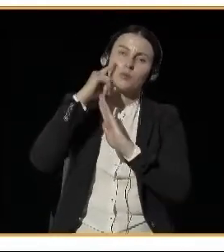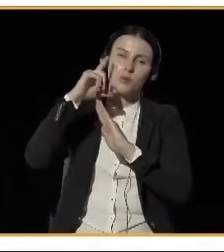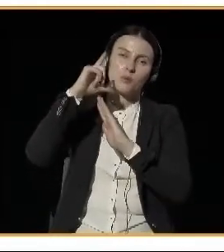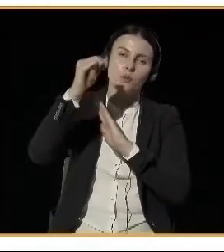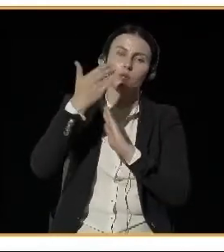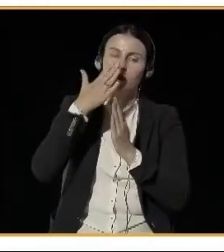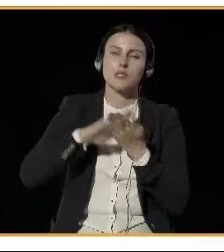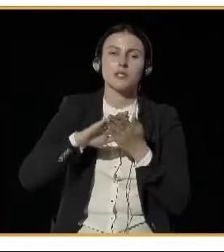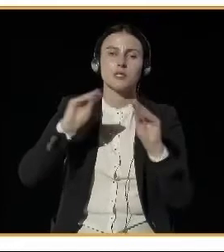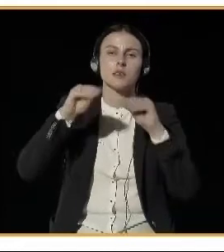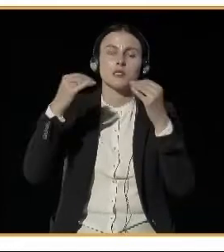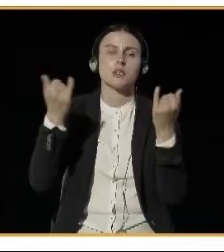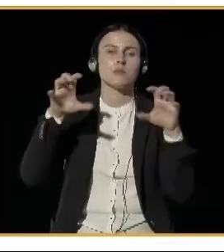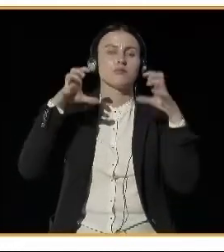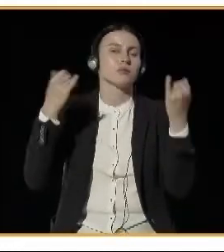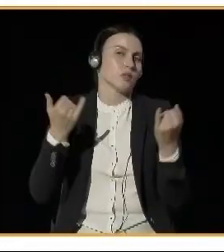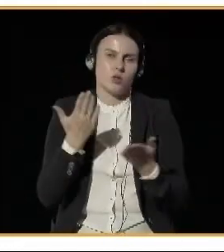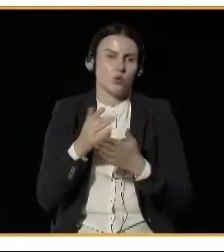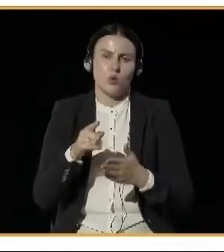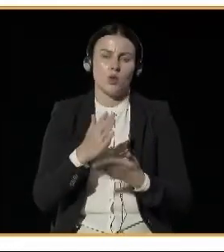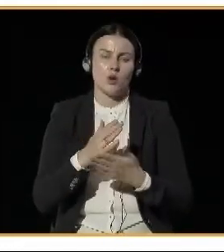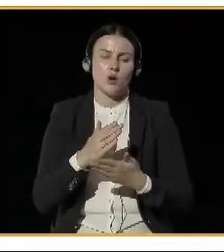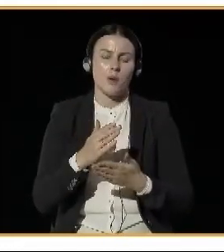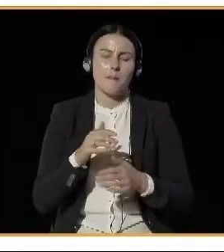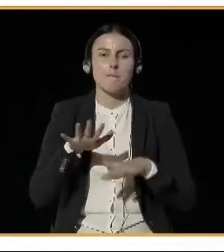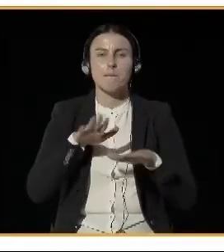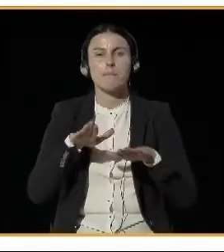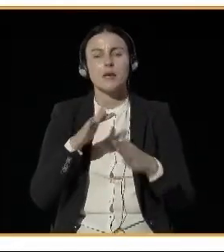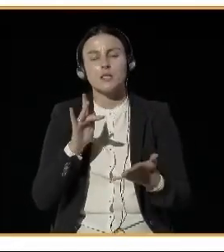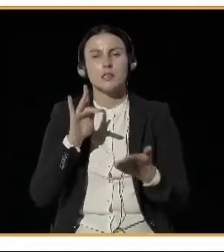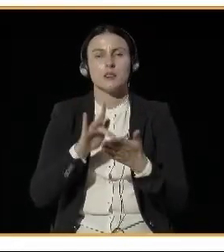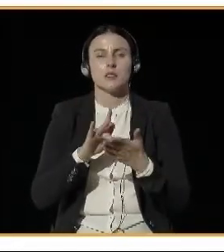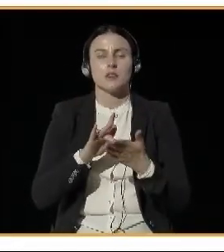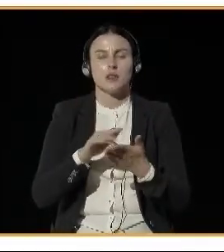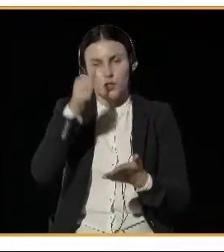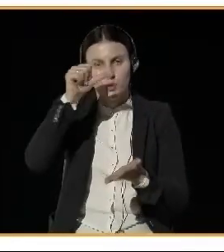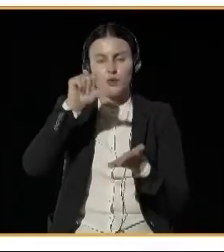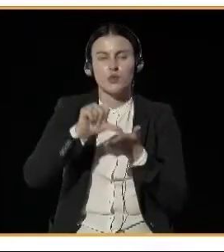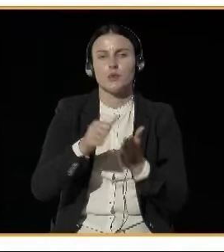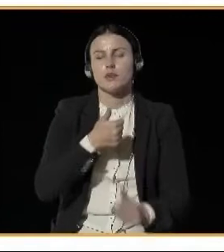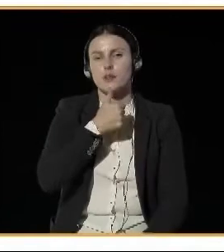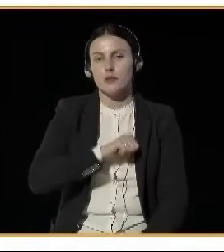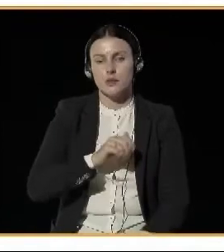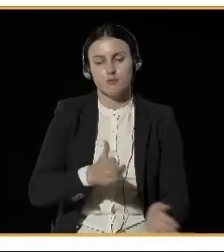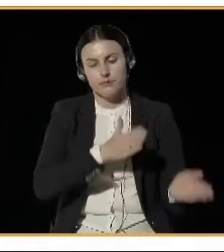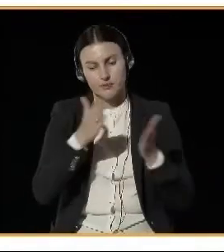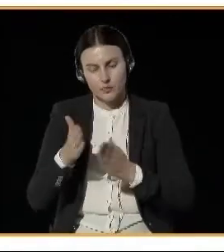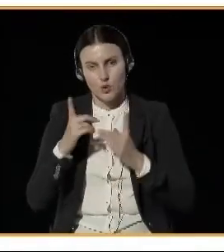was all I wanted to tell you about the city of Reykjavik. And I will give the floor now to Britt in Norway. Thank you.